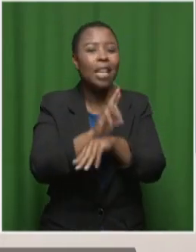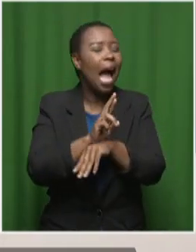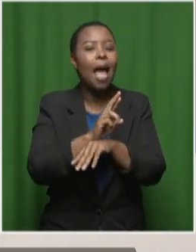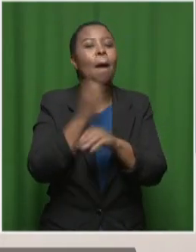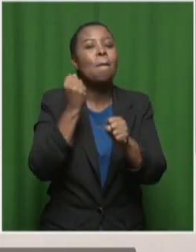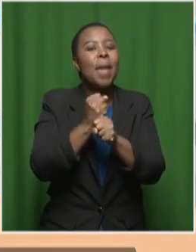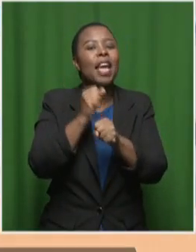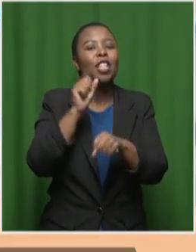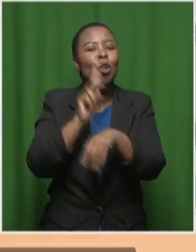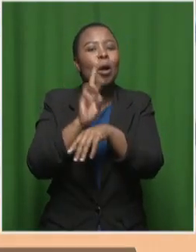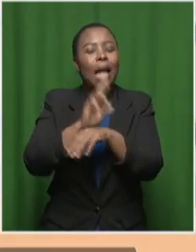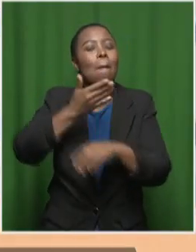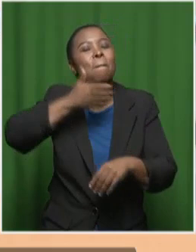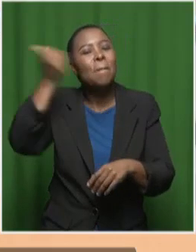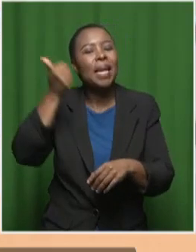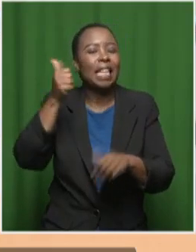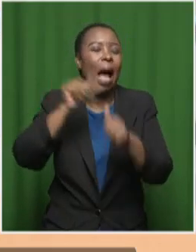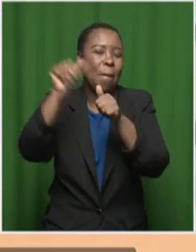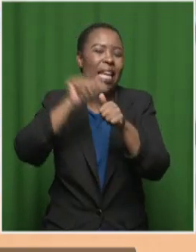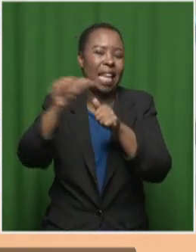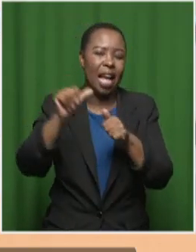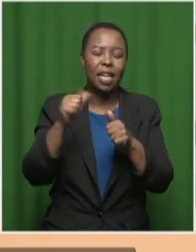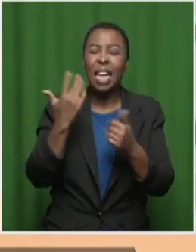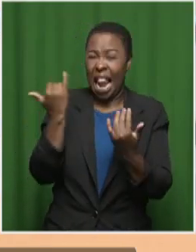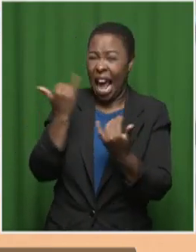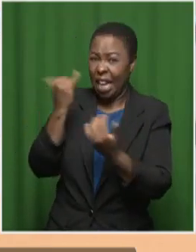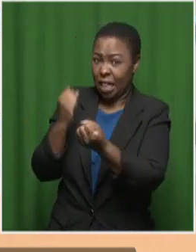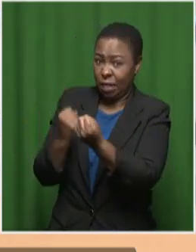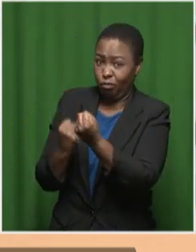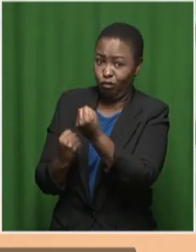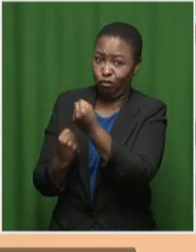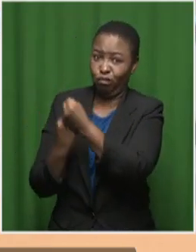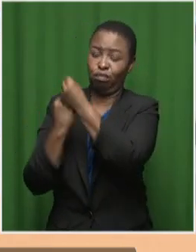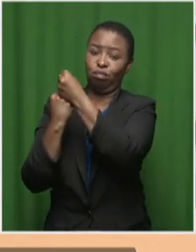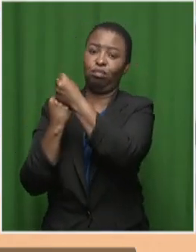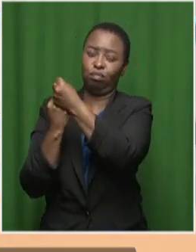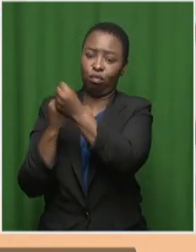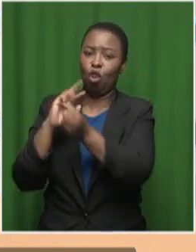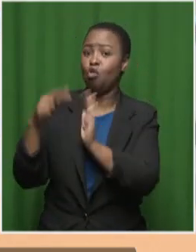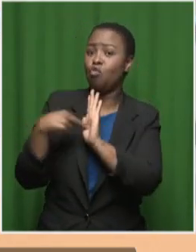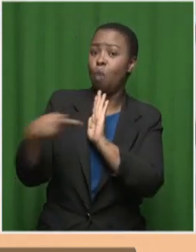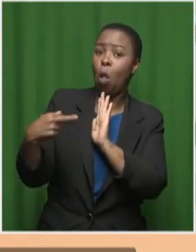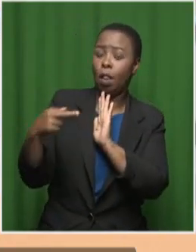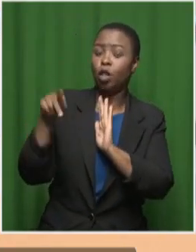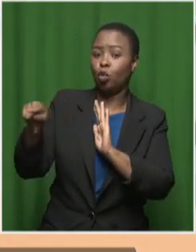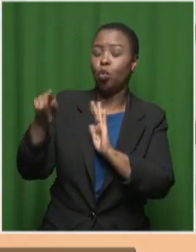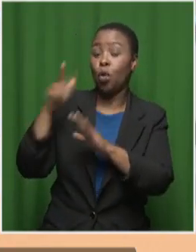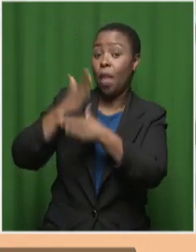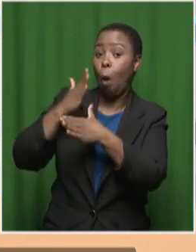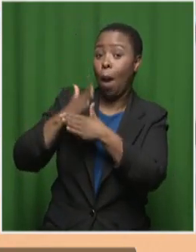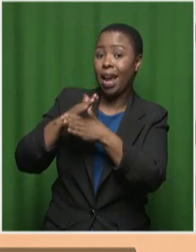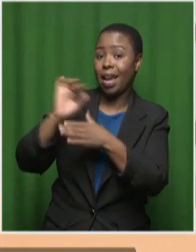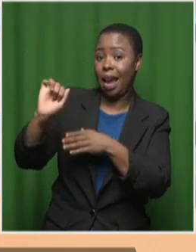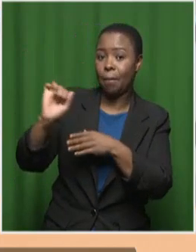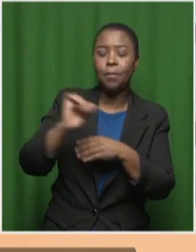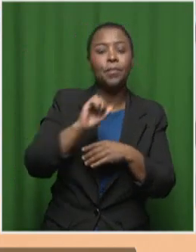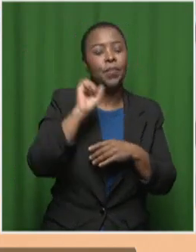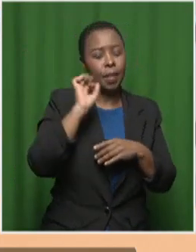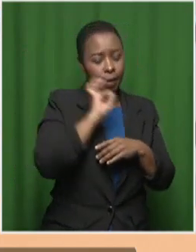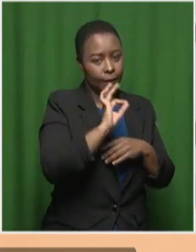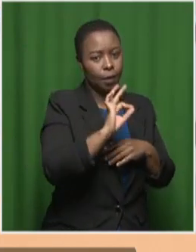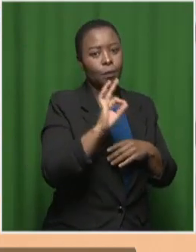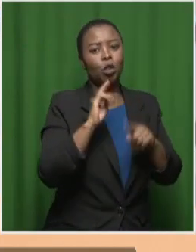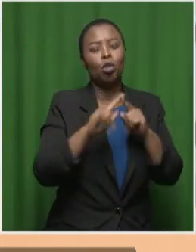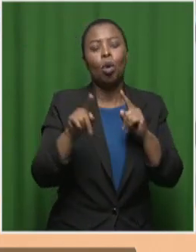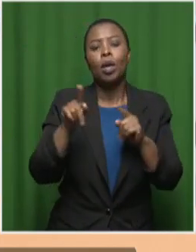doctors. Okay. So it's basically playing a complementary role to the profession. Exactly. And you also touch on how AI can be